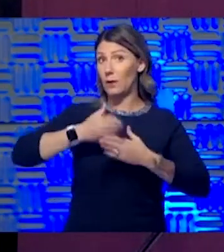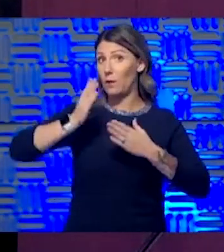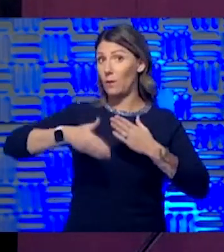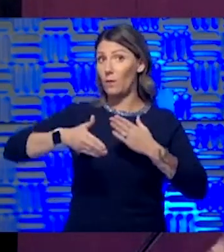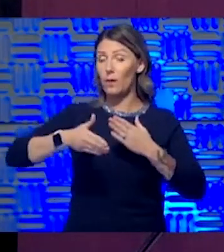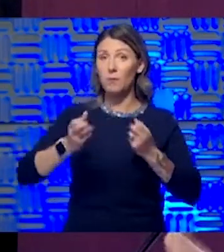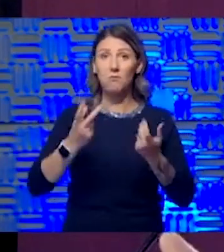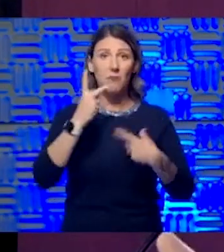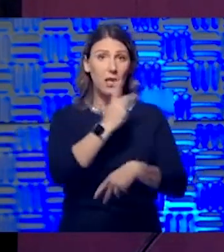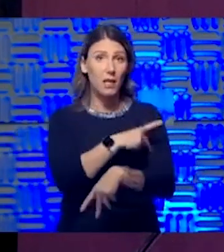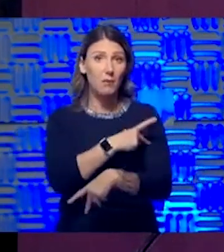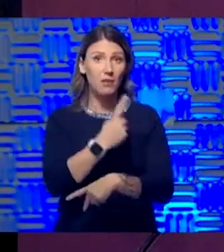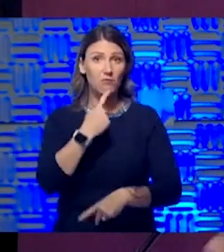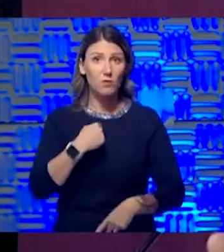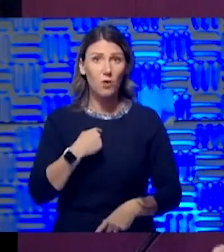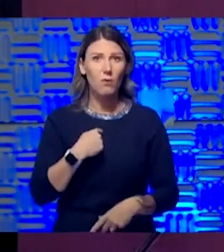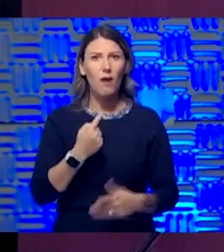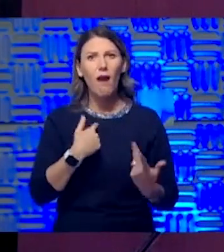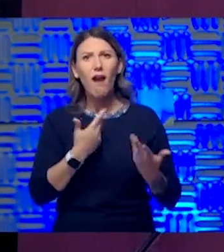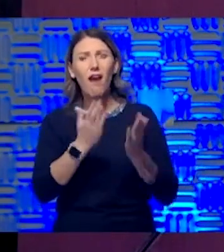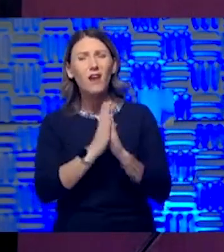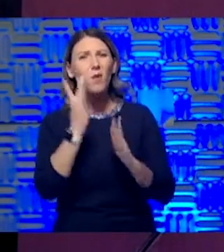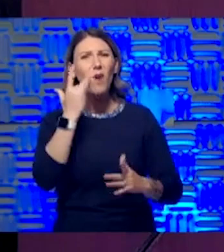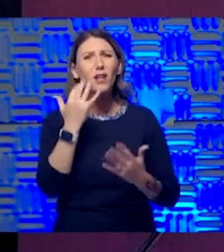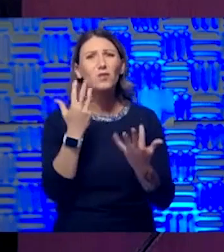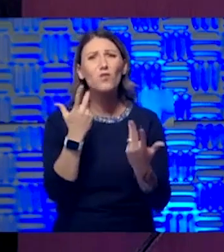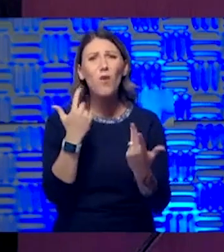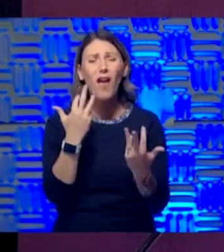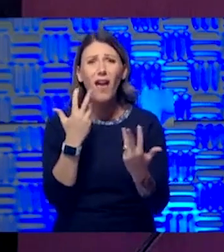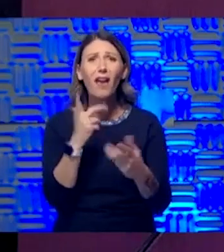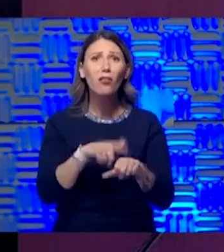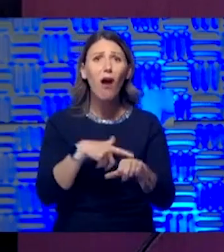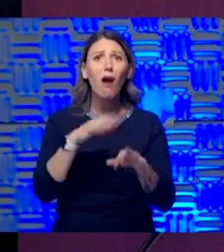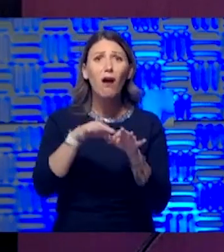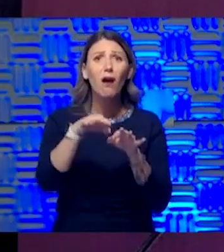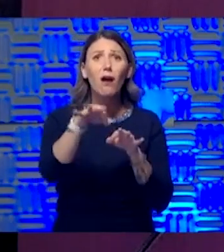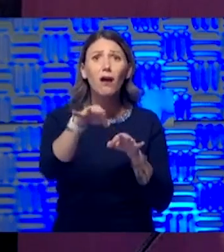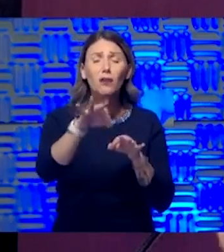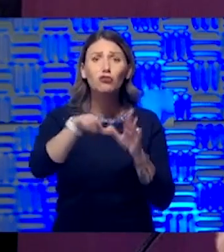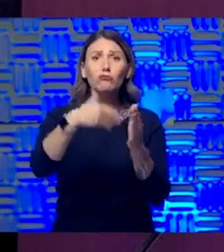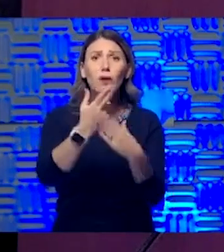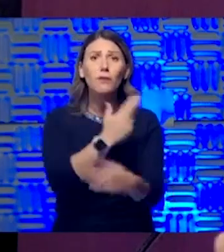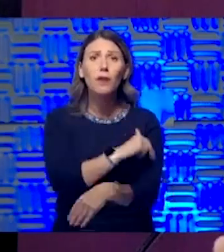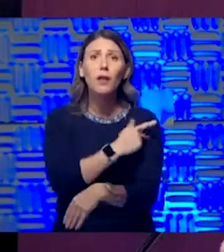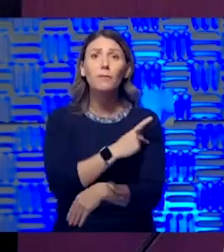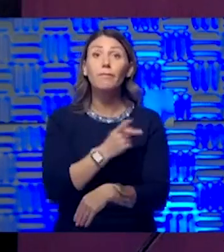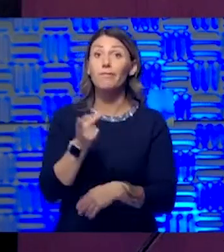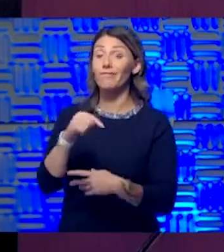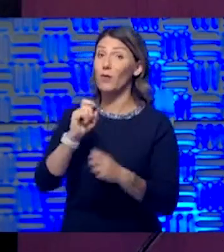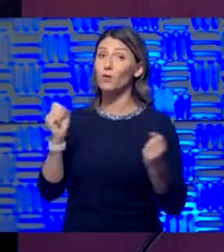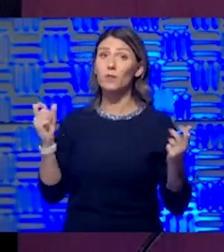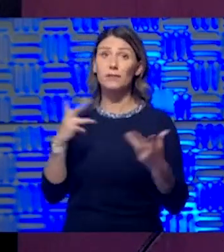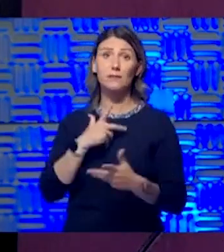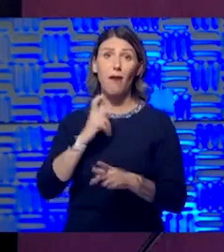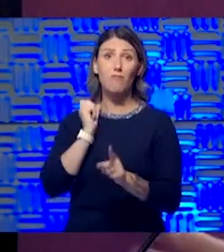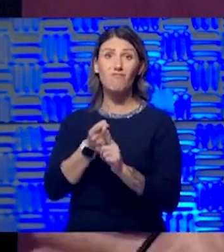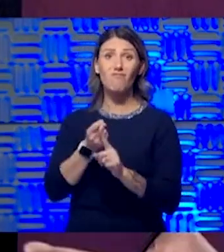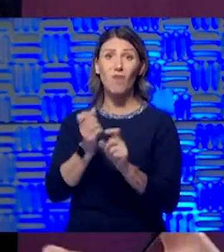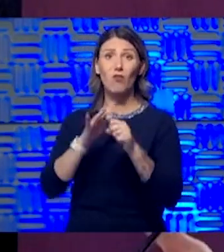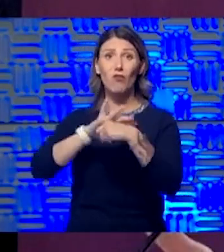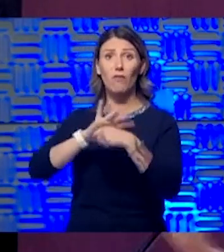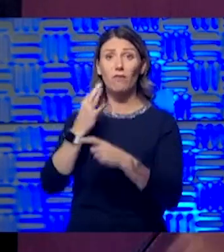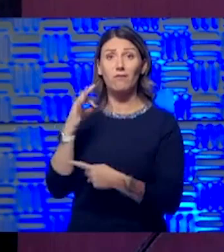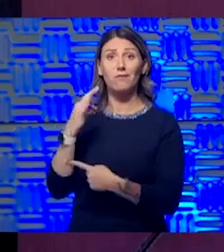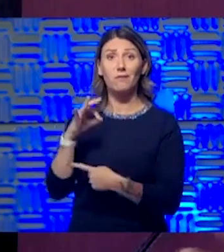they told me because I asked them, I said, why did you wait so long to come in? Why did you wait so long? And they were afraid of getting COVID. And, you know, to the